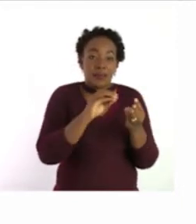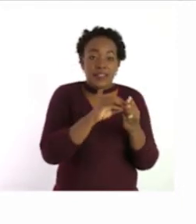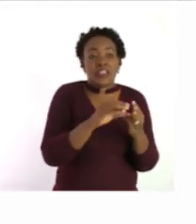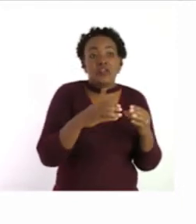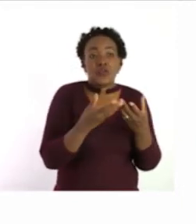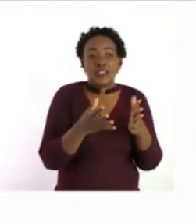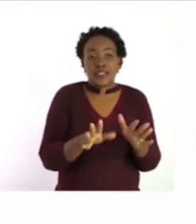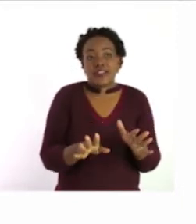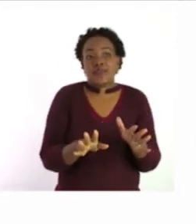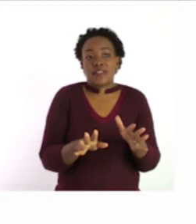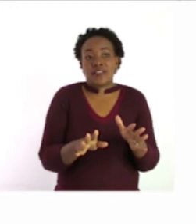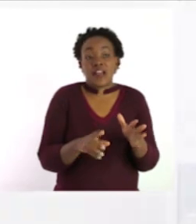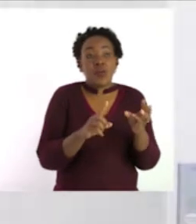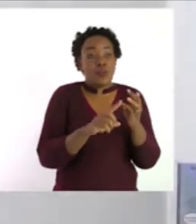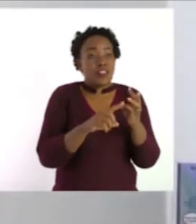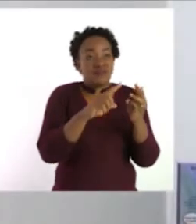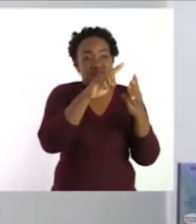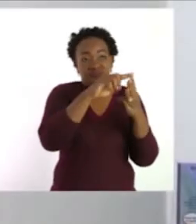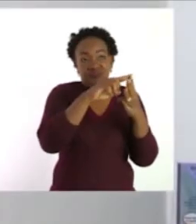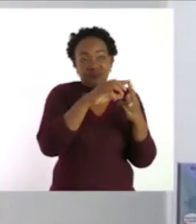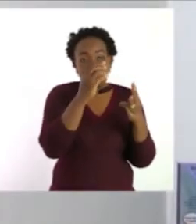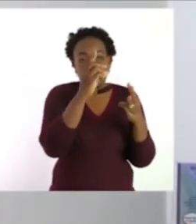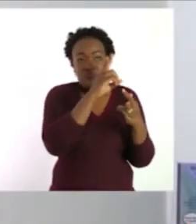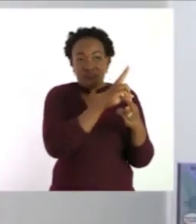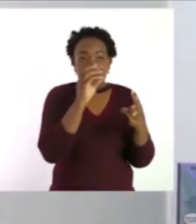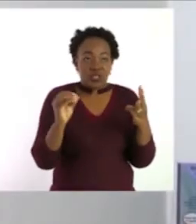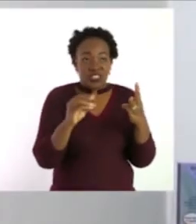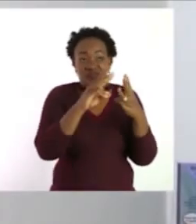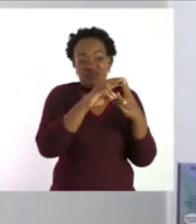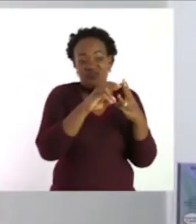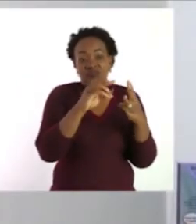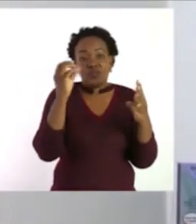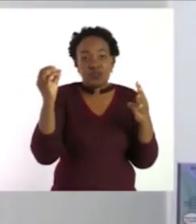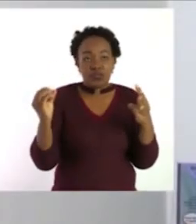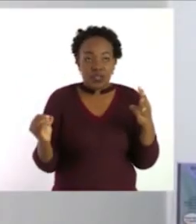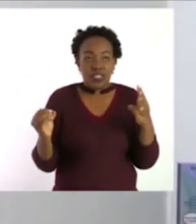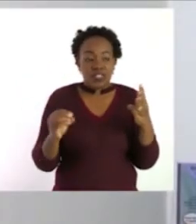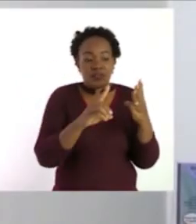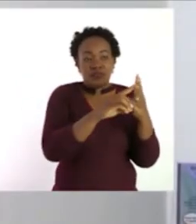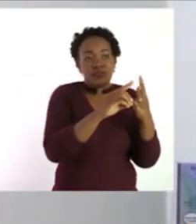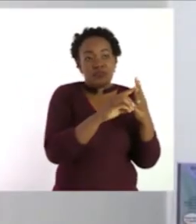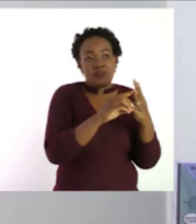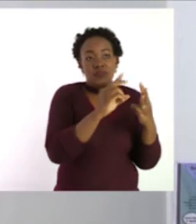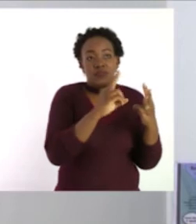means Marilyn, 20, Nini, 20, Romeo,